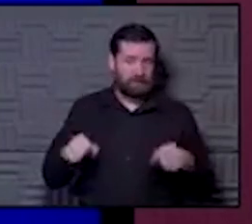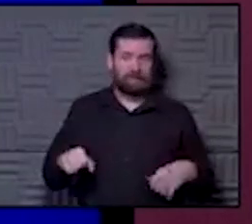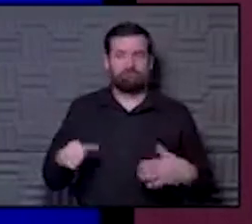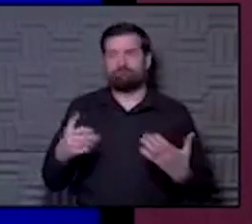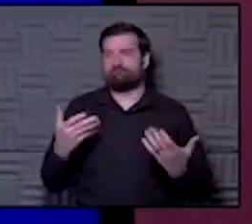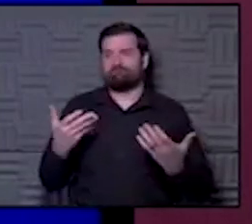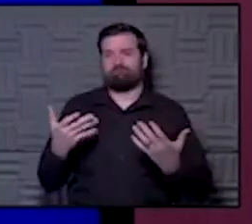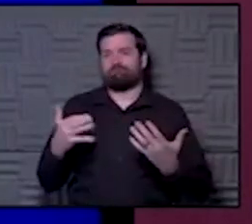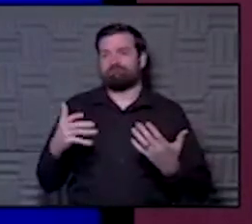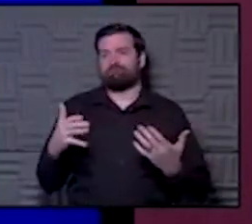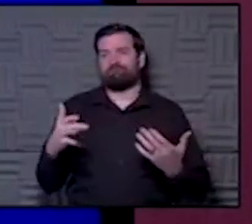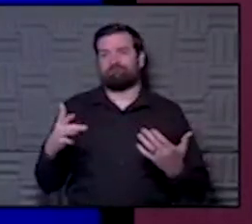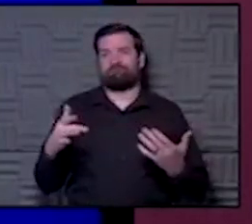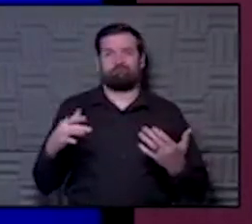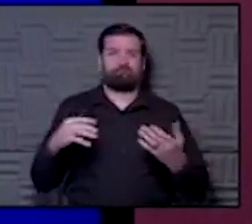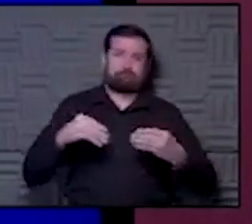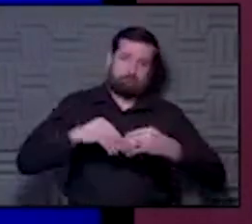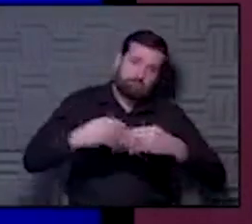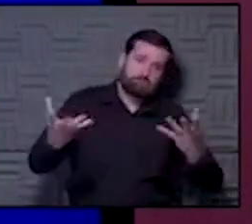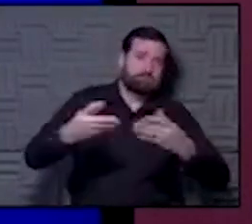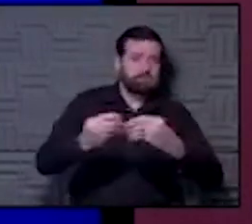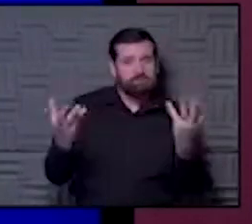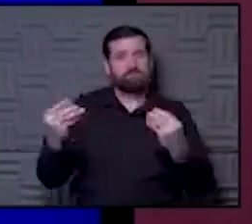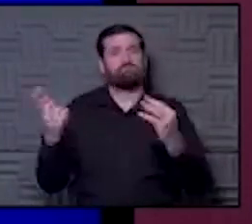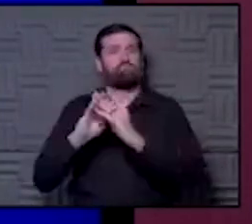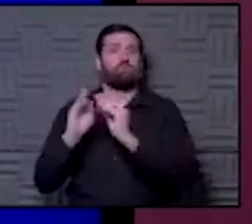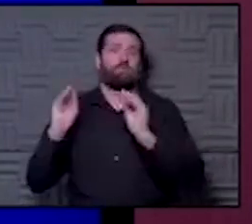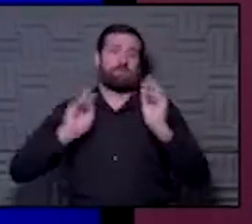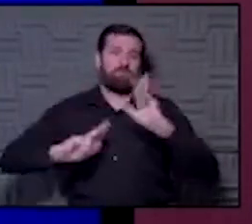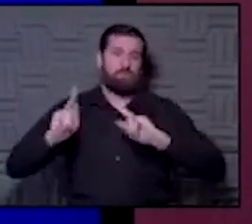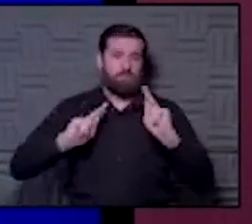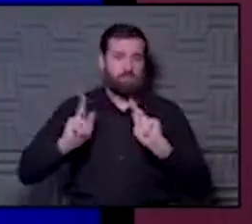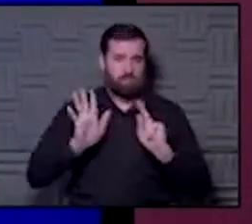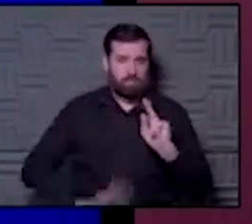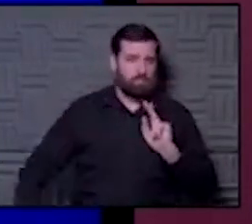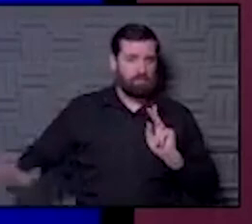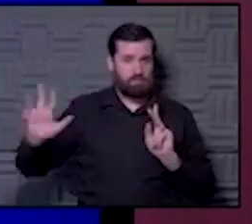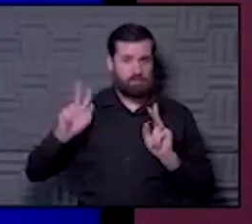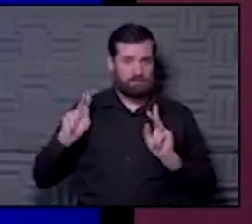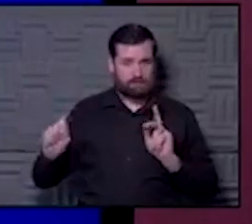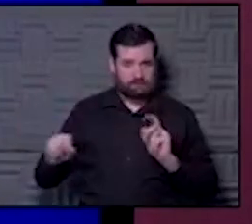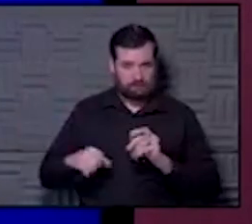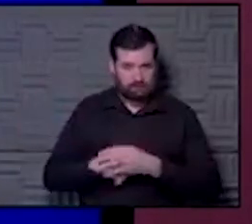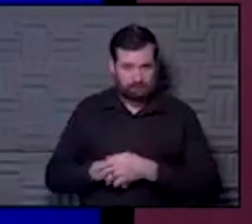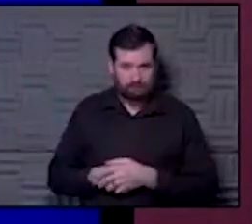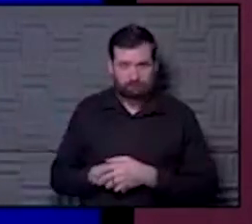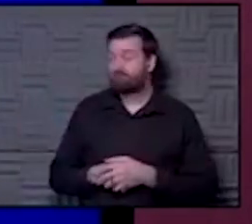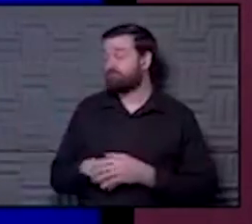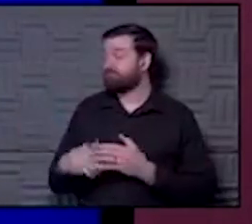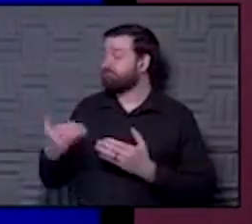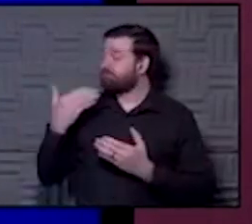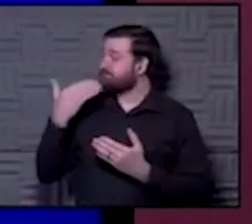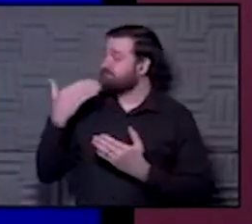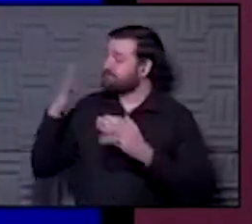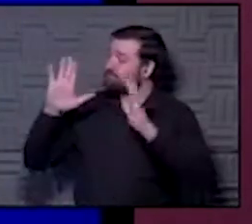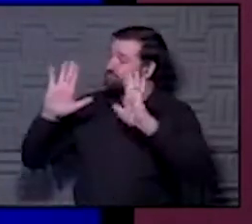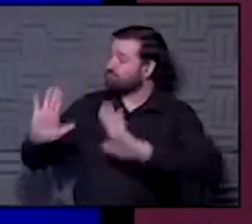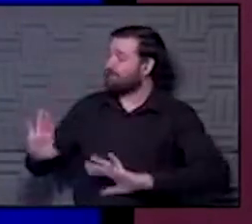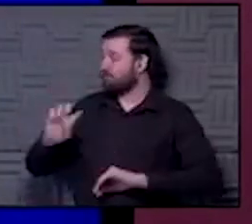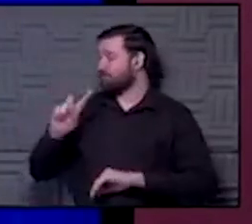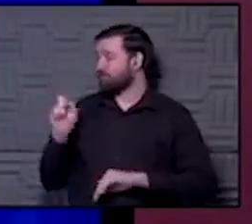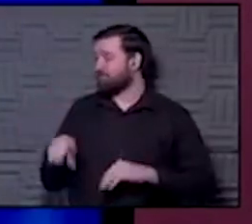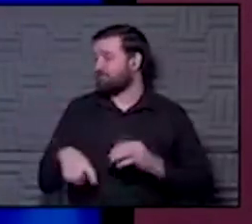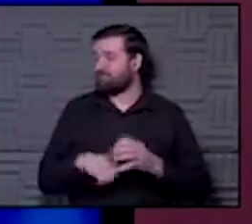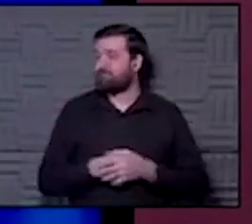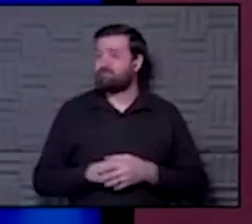get this out into more arms across the state? Yeah, that's a great question. And one that's